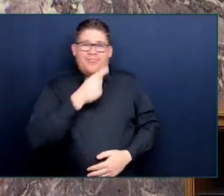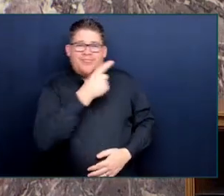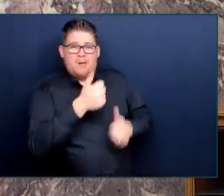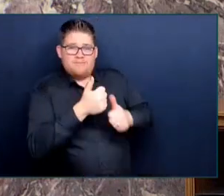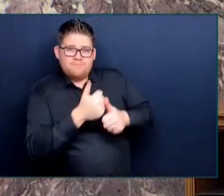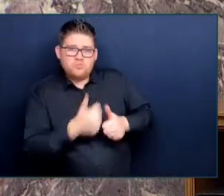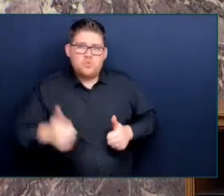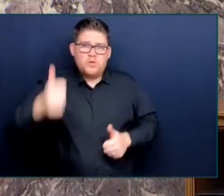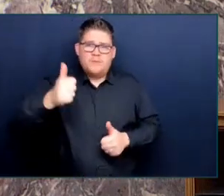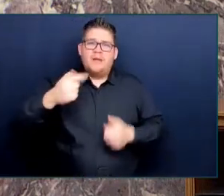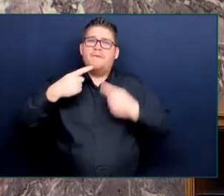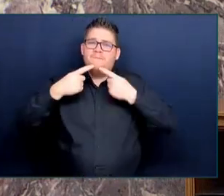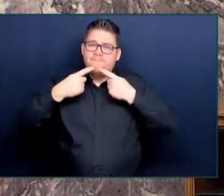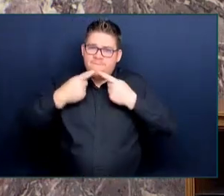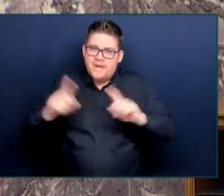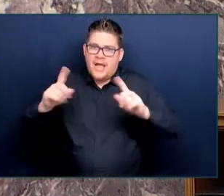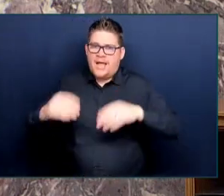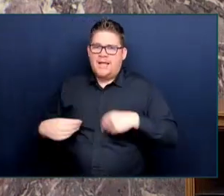women deserve?